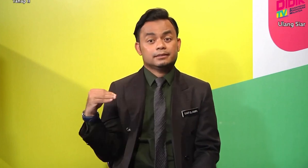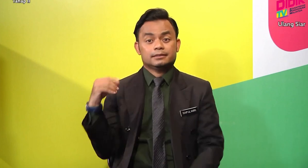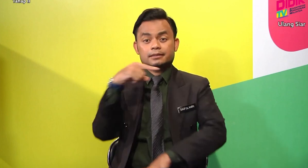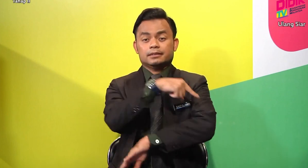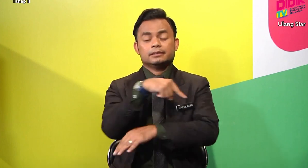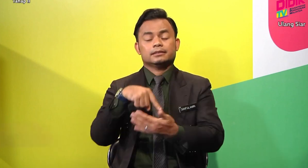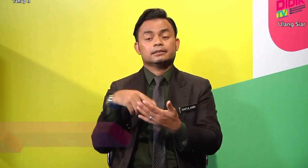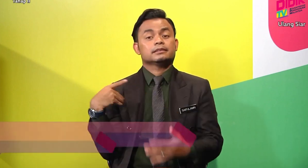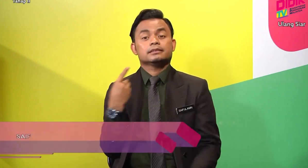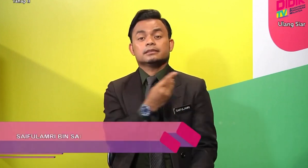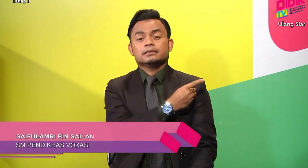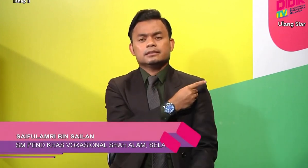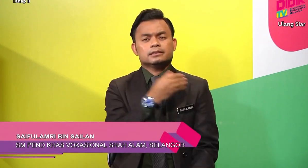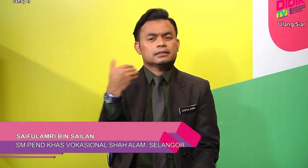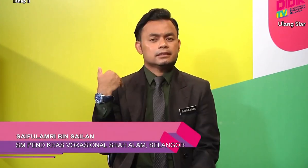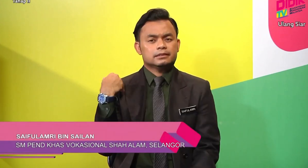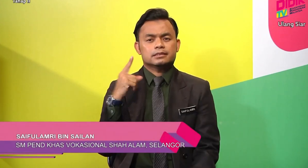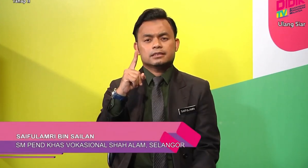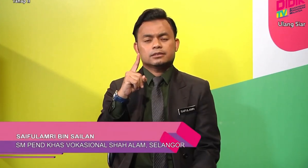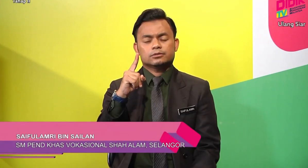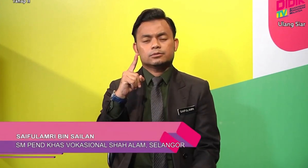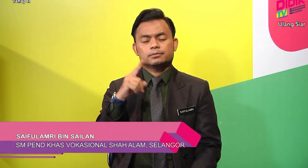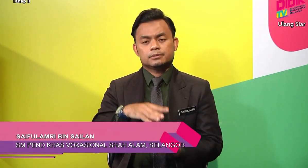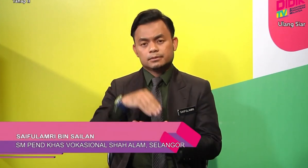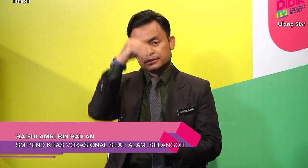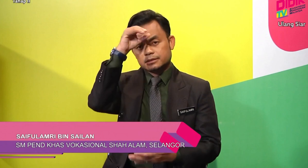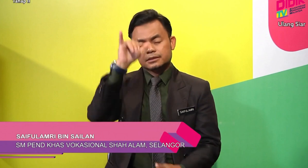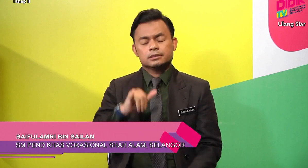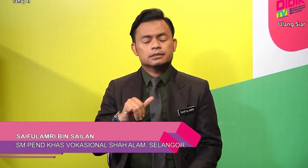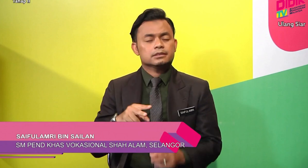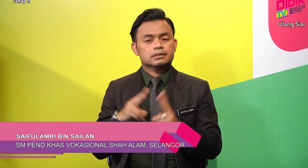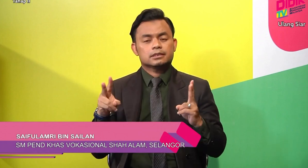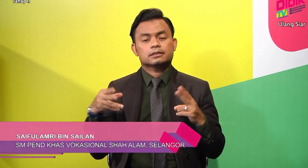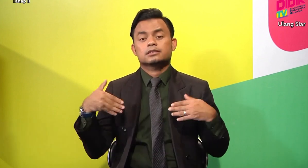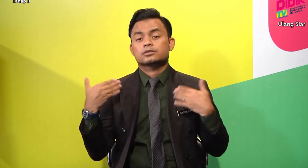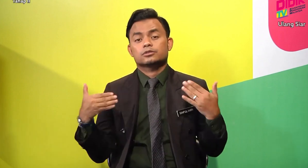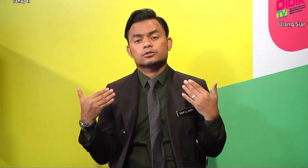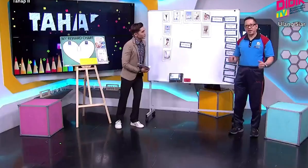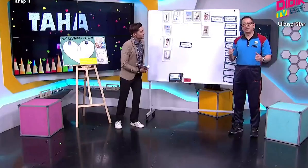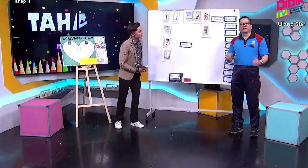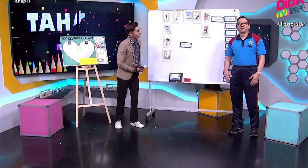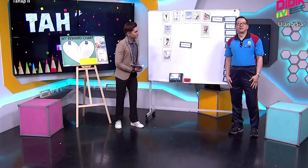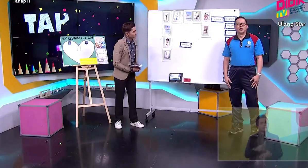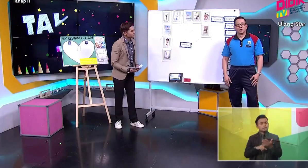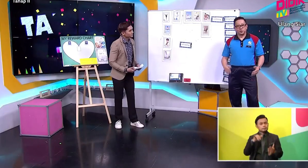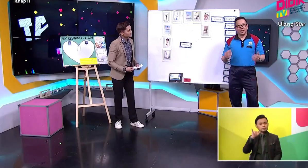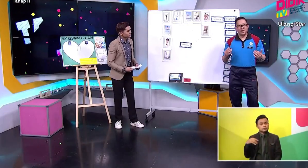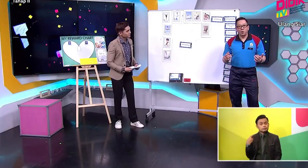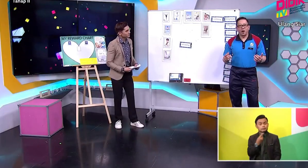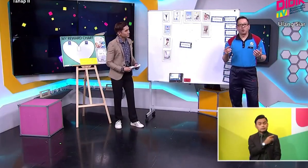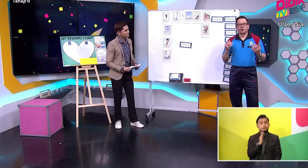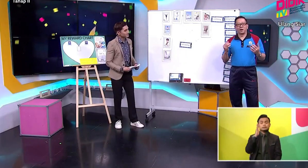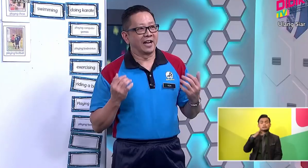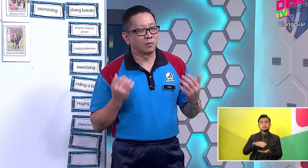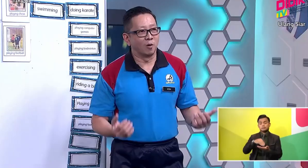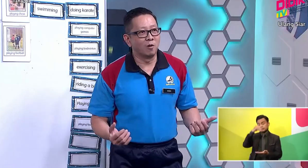we're going to have an exciting session. Teacher Ko, tell us what is the topic that we're going to learn today. Right. Today,